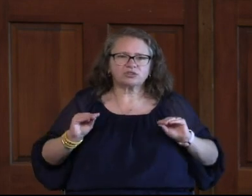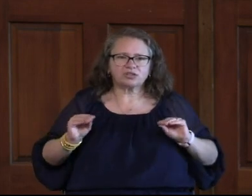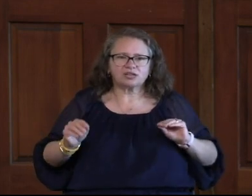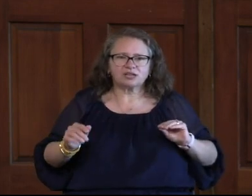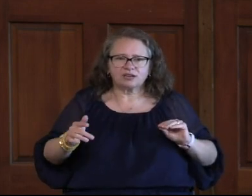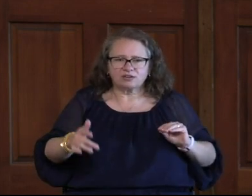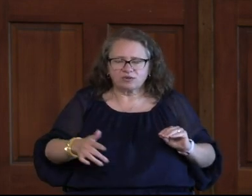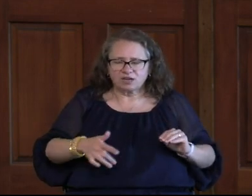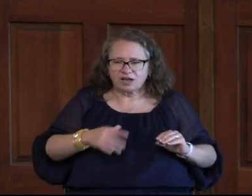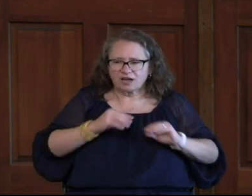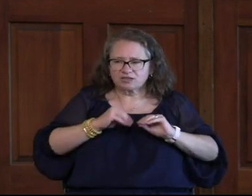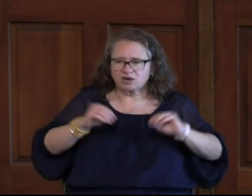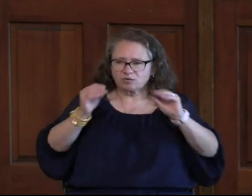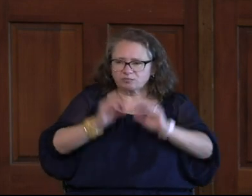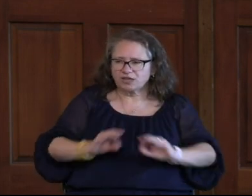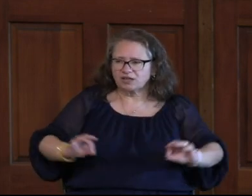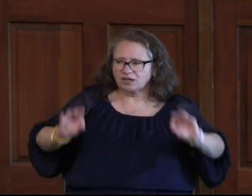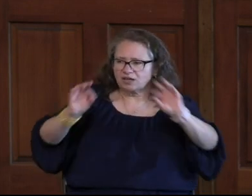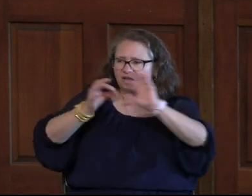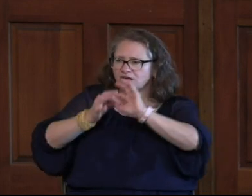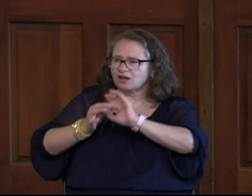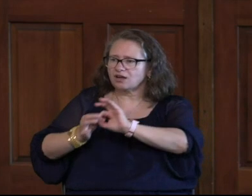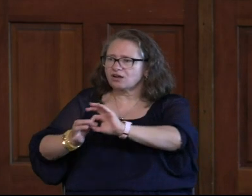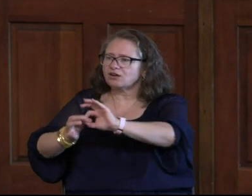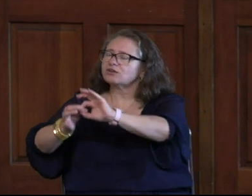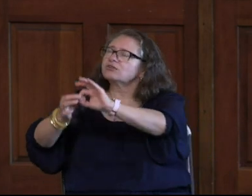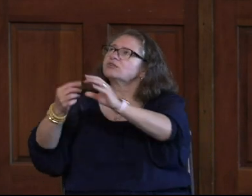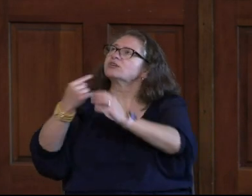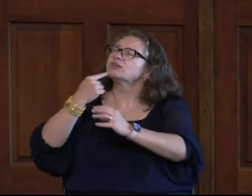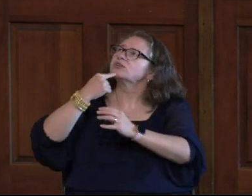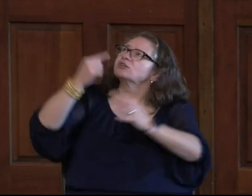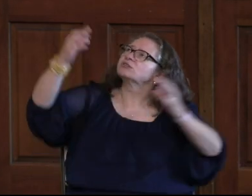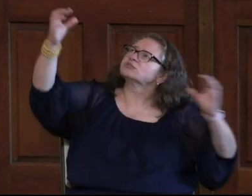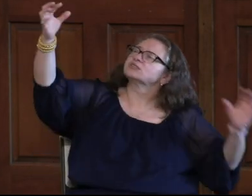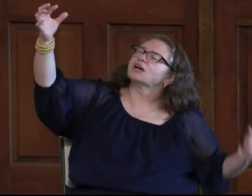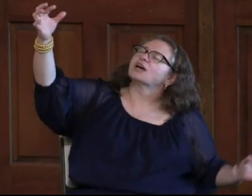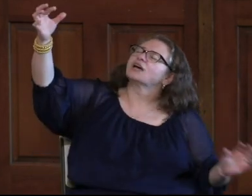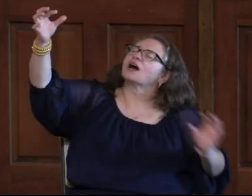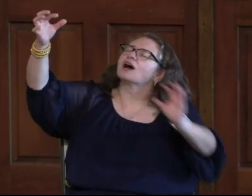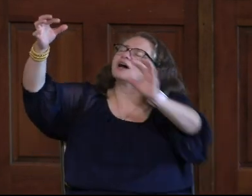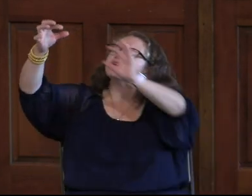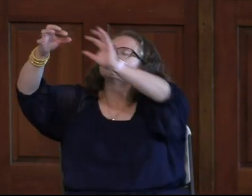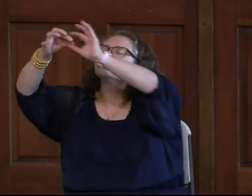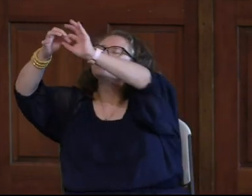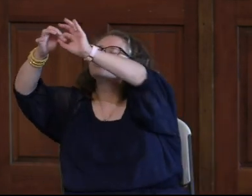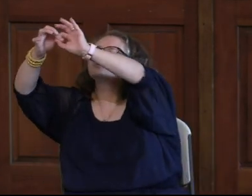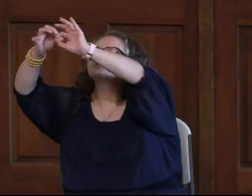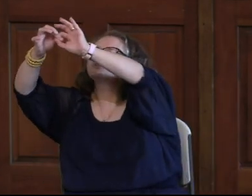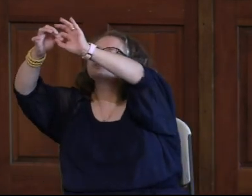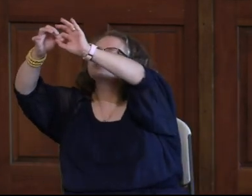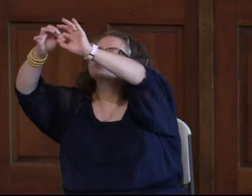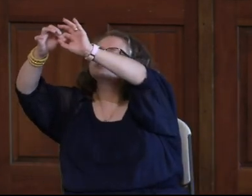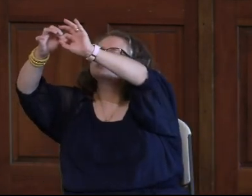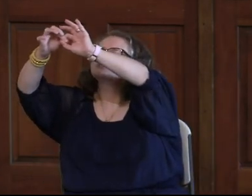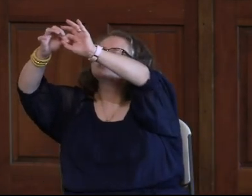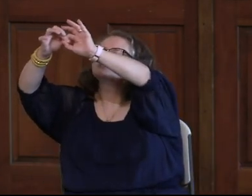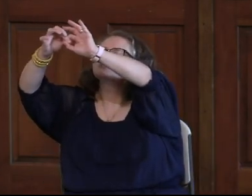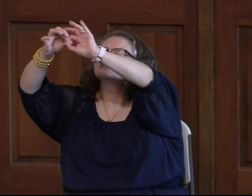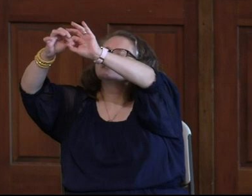And when I don't belong will you say I am yours